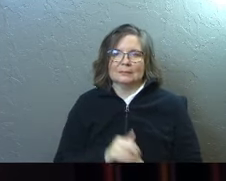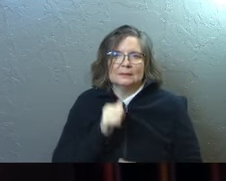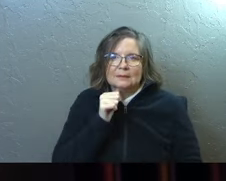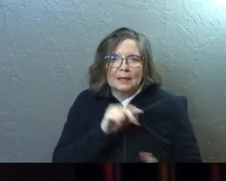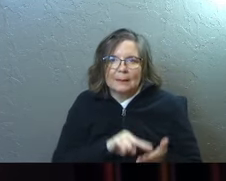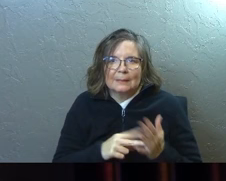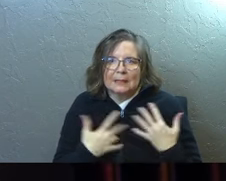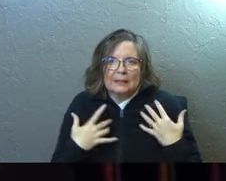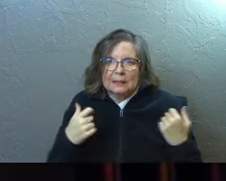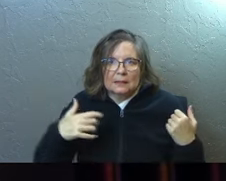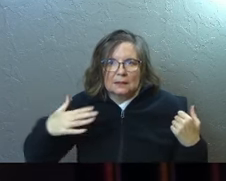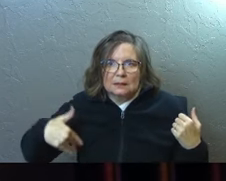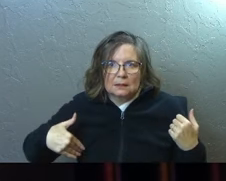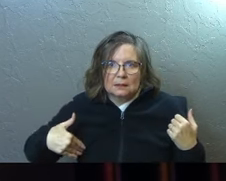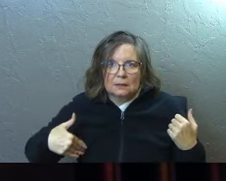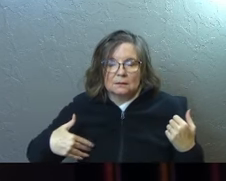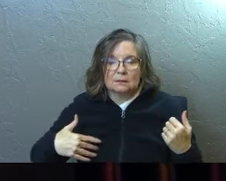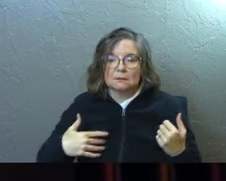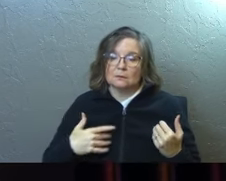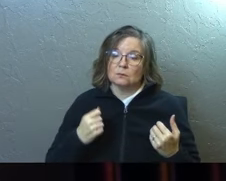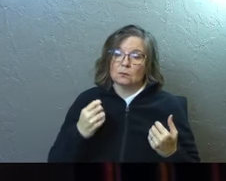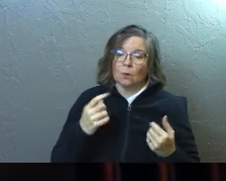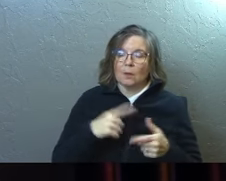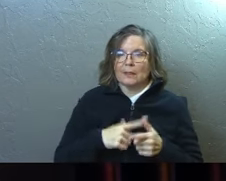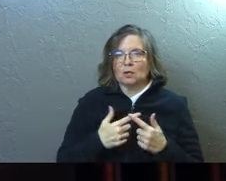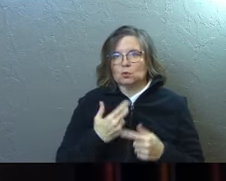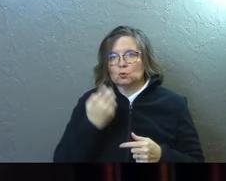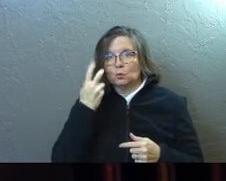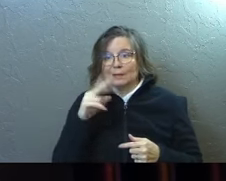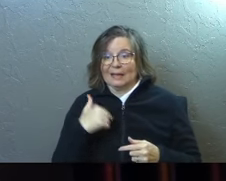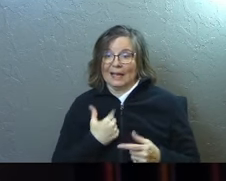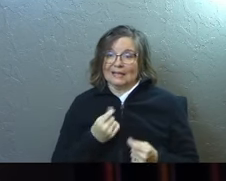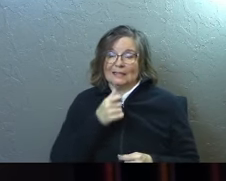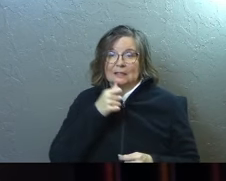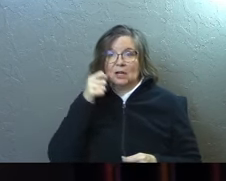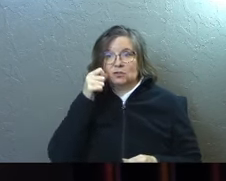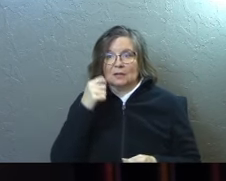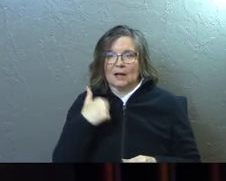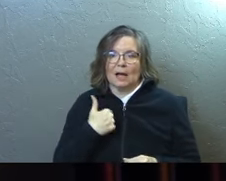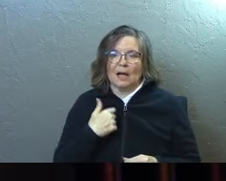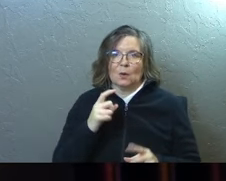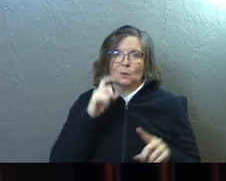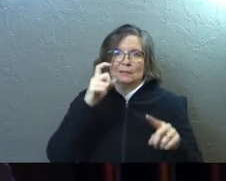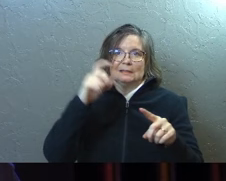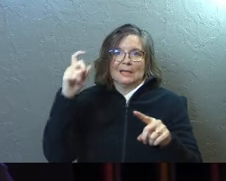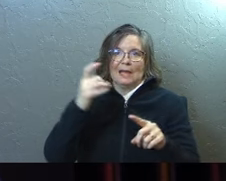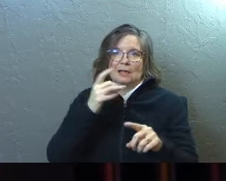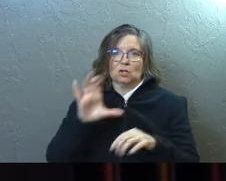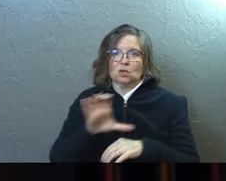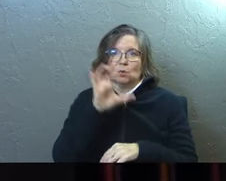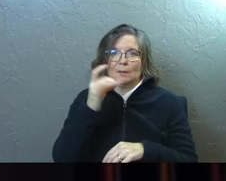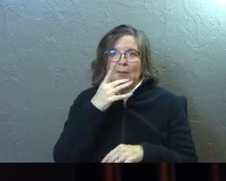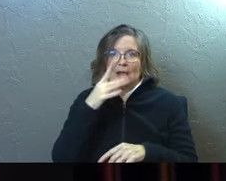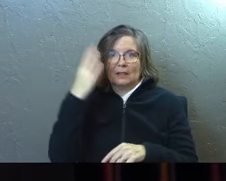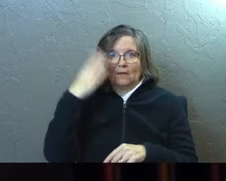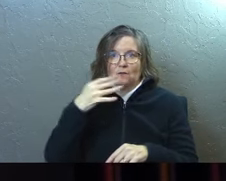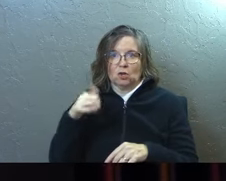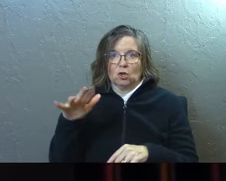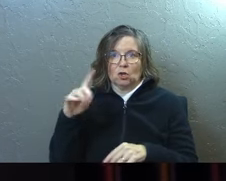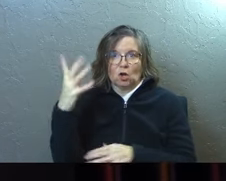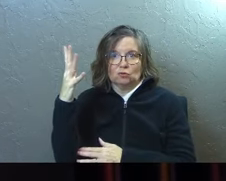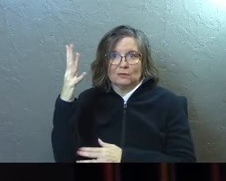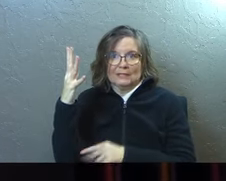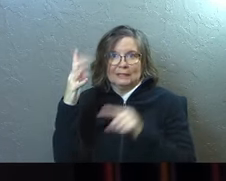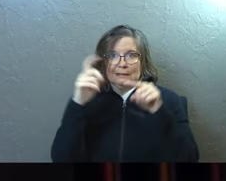doesn't mean it's healed. Um, and so then you do stupid stuff like I did yesterday and I was hanging Christmas lights in our front yard